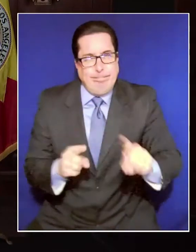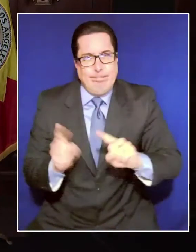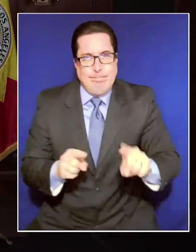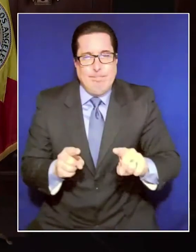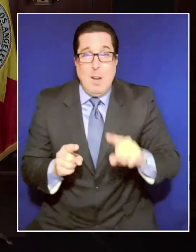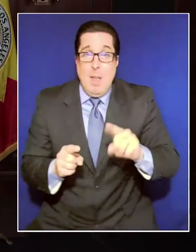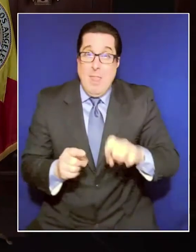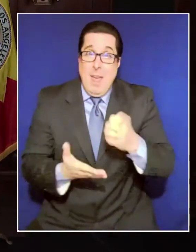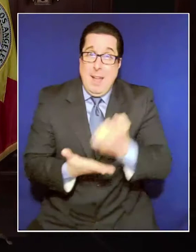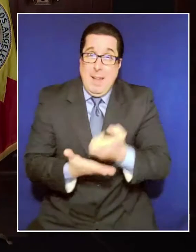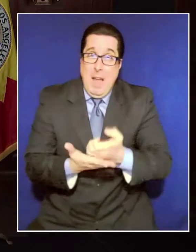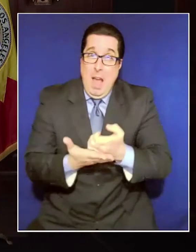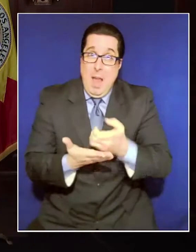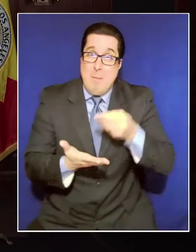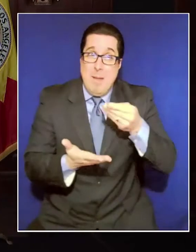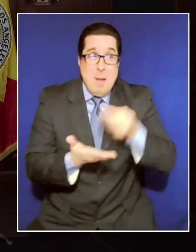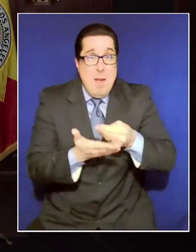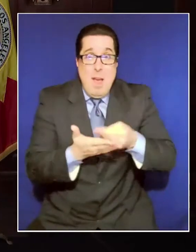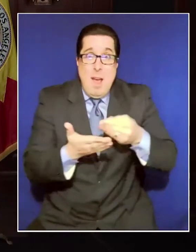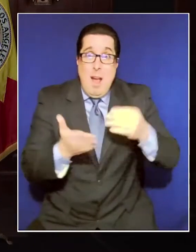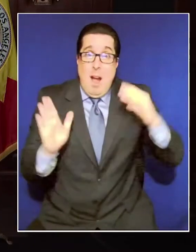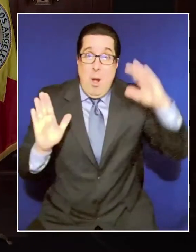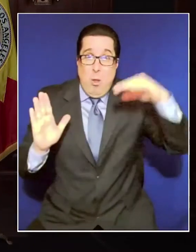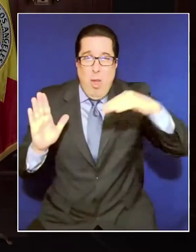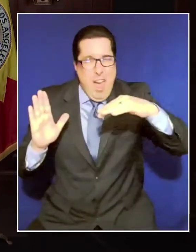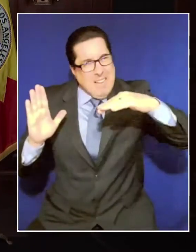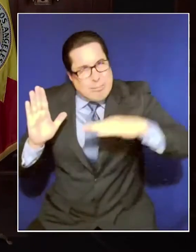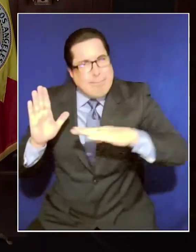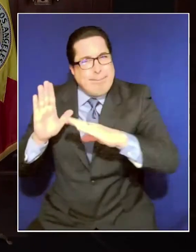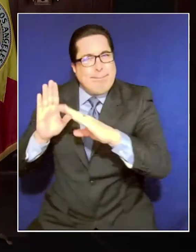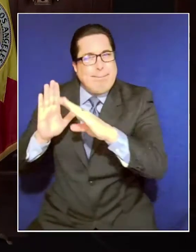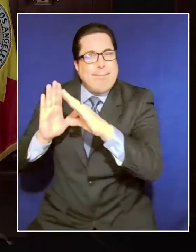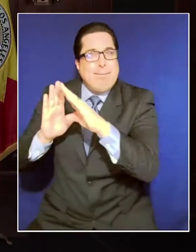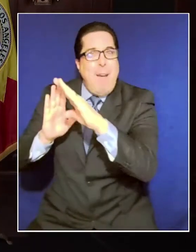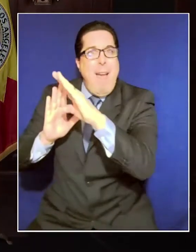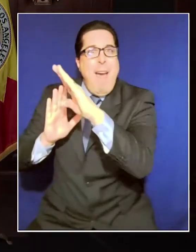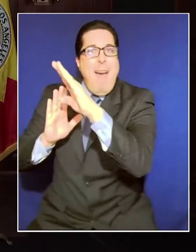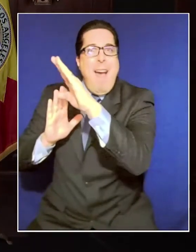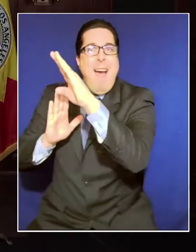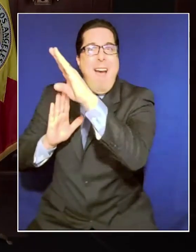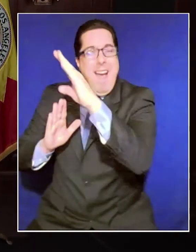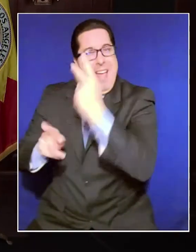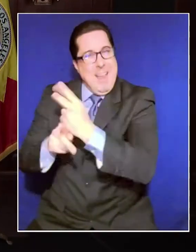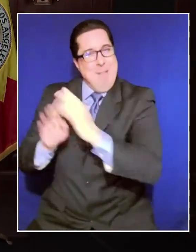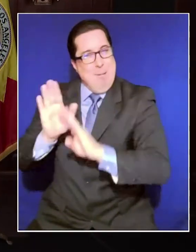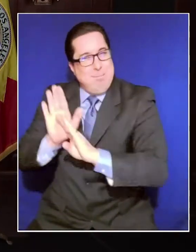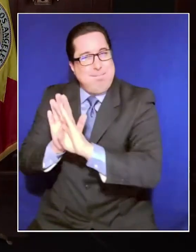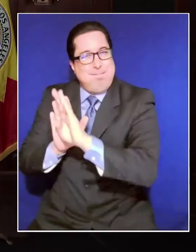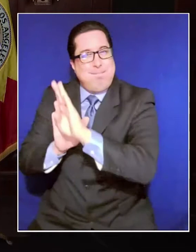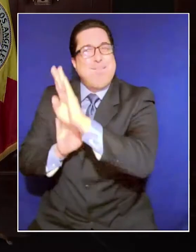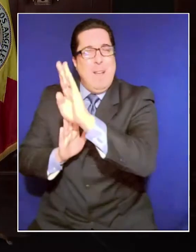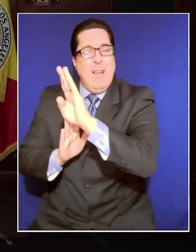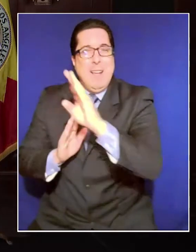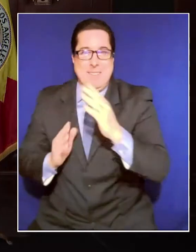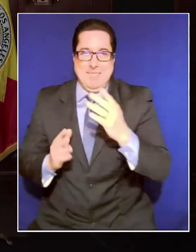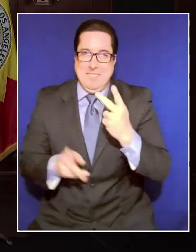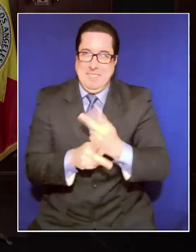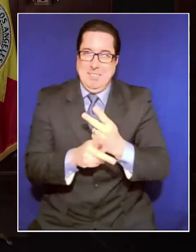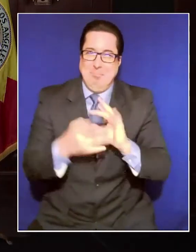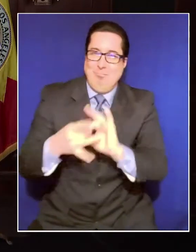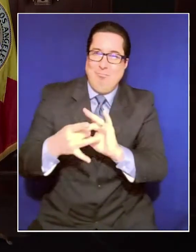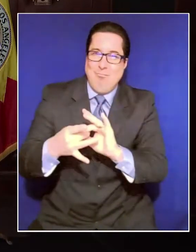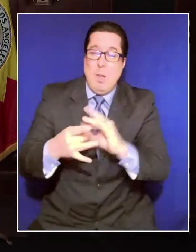hold a loved one that much closer. The problem is, and here's the bad news, we don't have enough